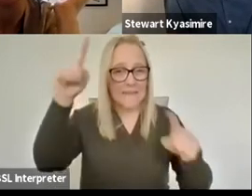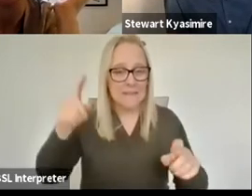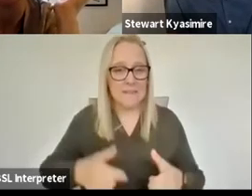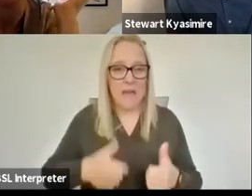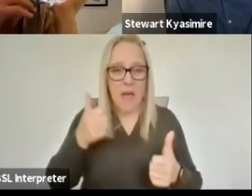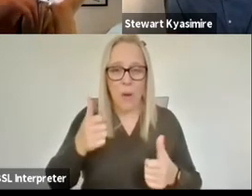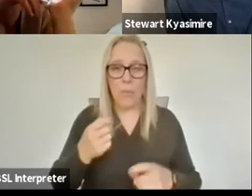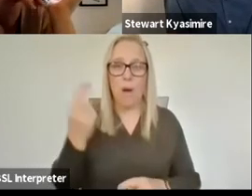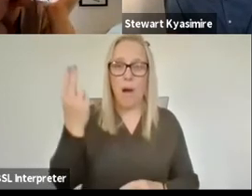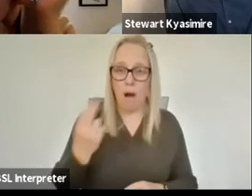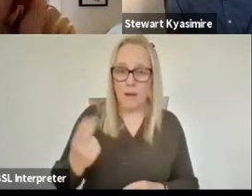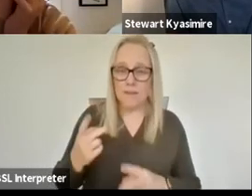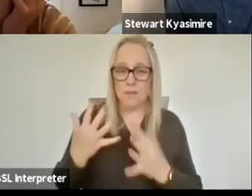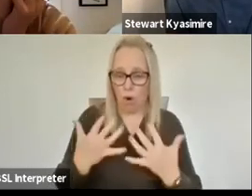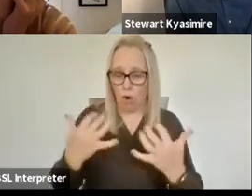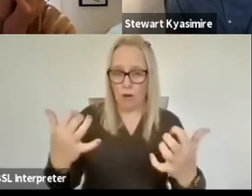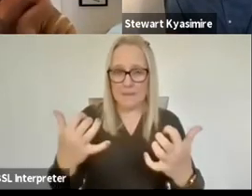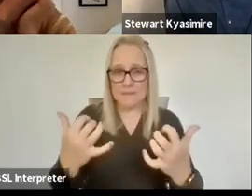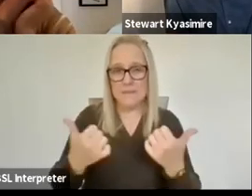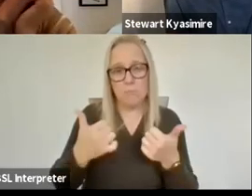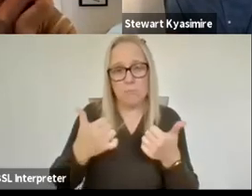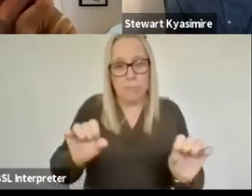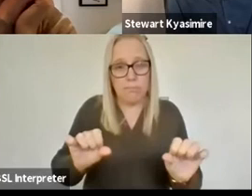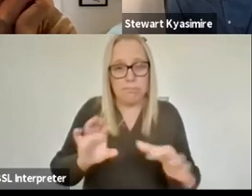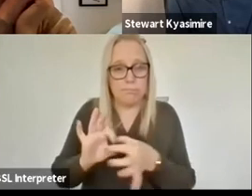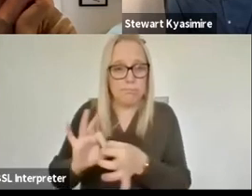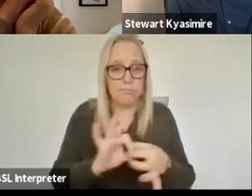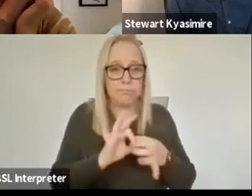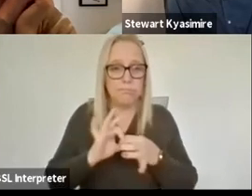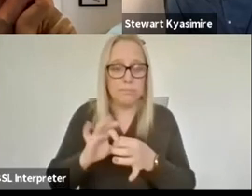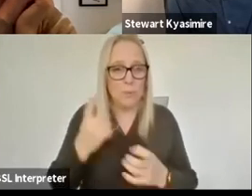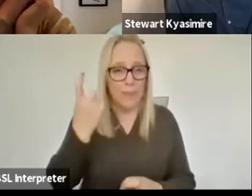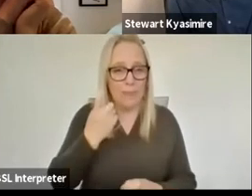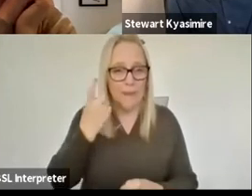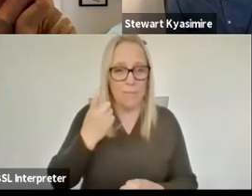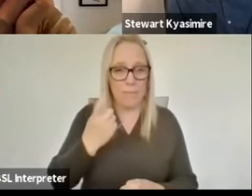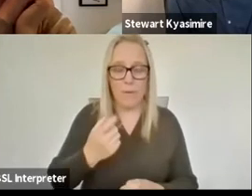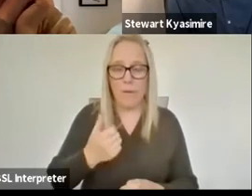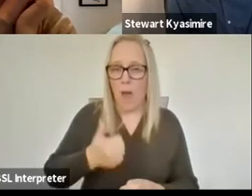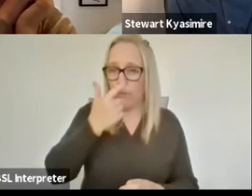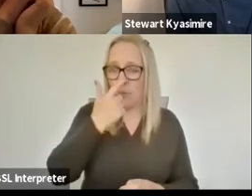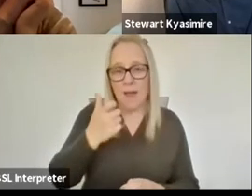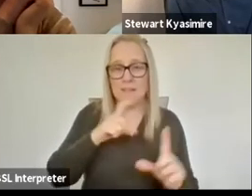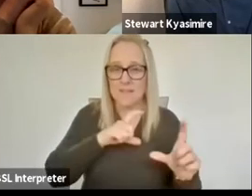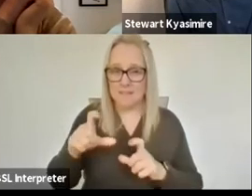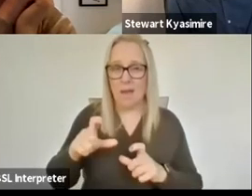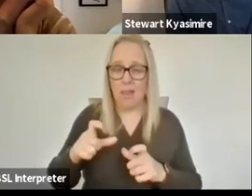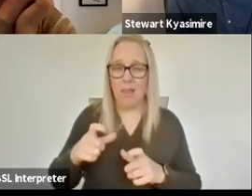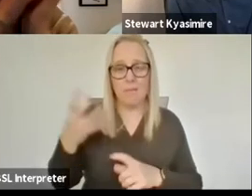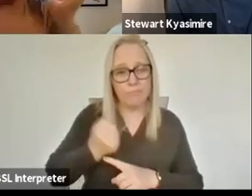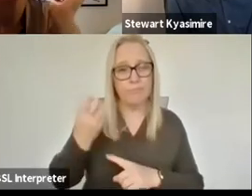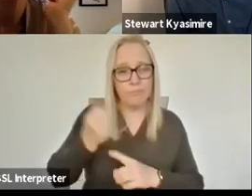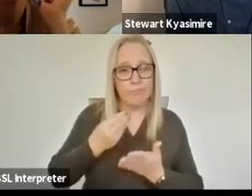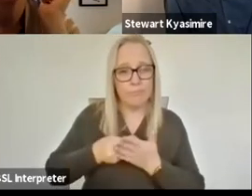artists and audiences can be addressed uh and thinking about the need to make a decent living um in relation to your